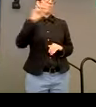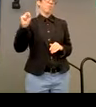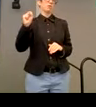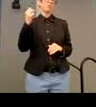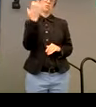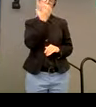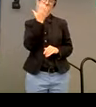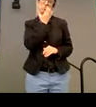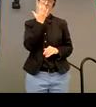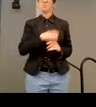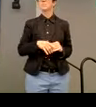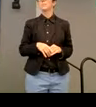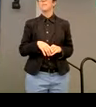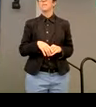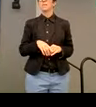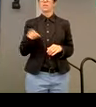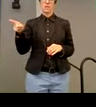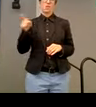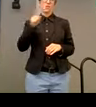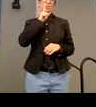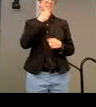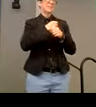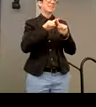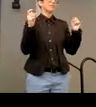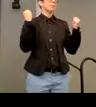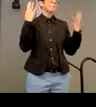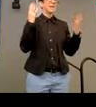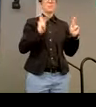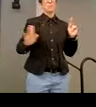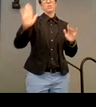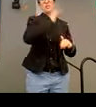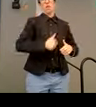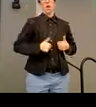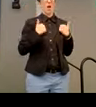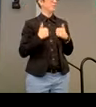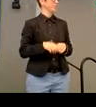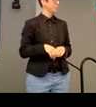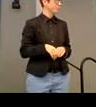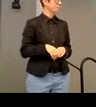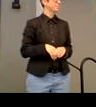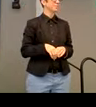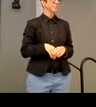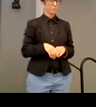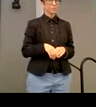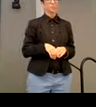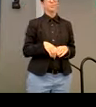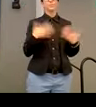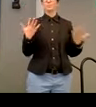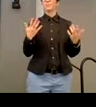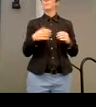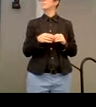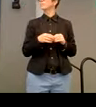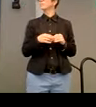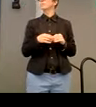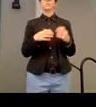um, really, uh, he really made a difference in a lot of people's different in lives. So, and I would